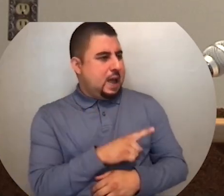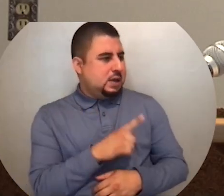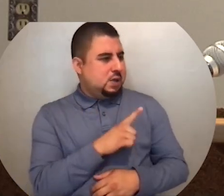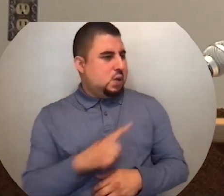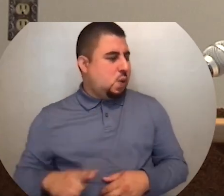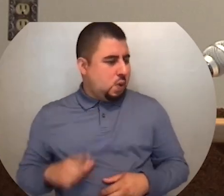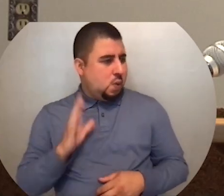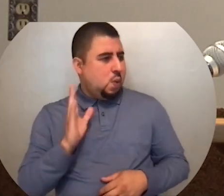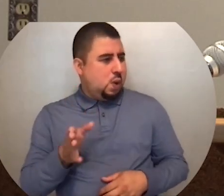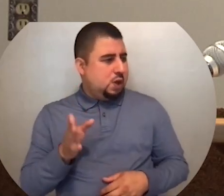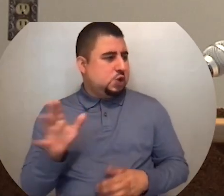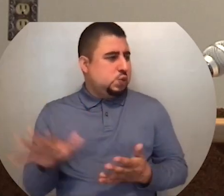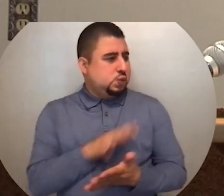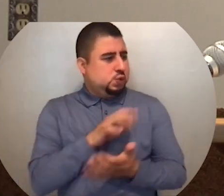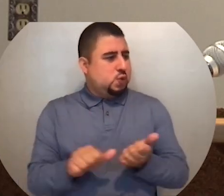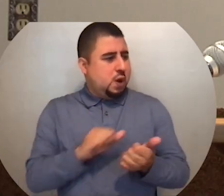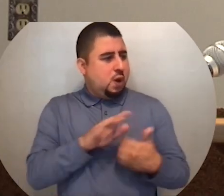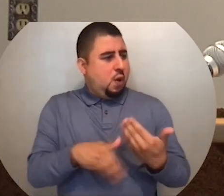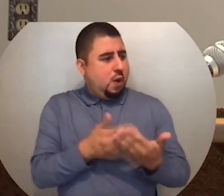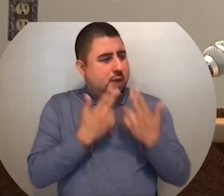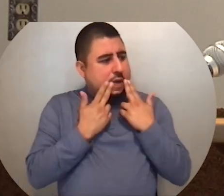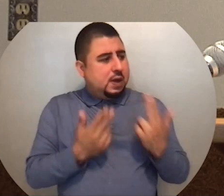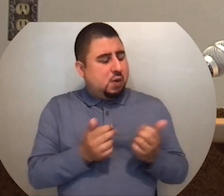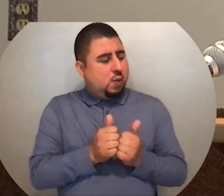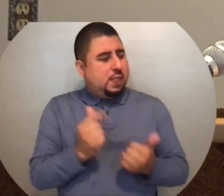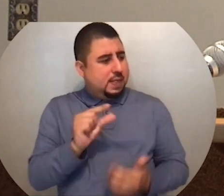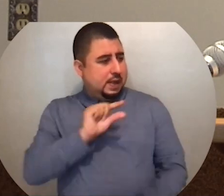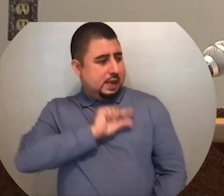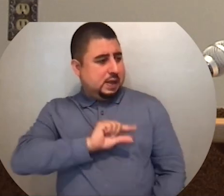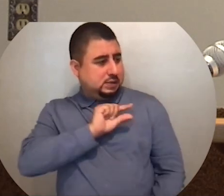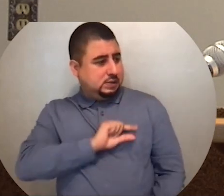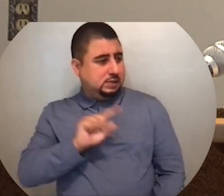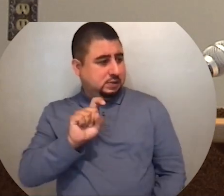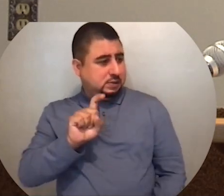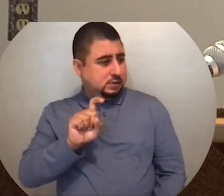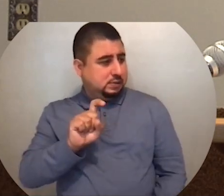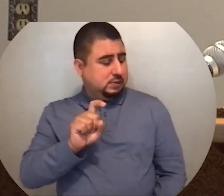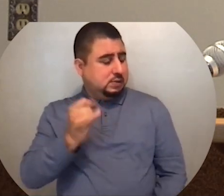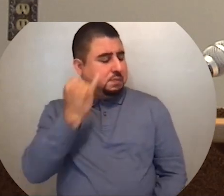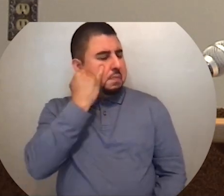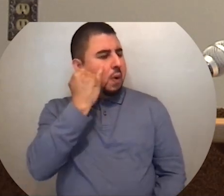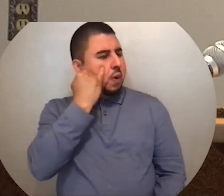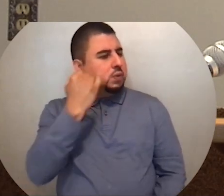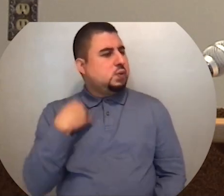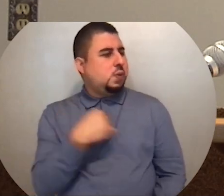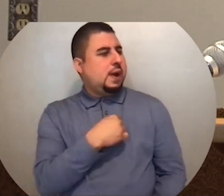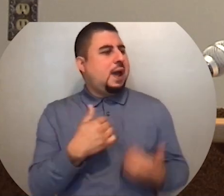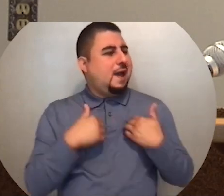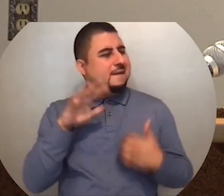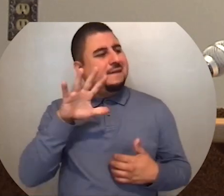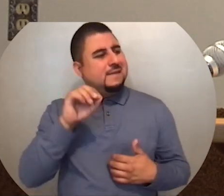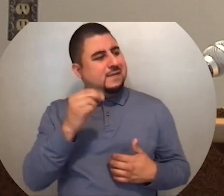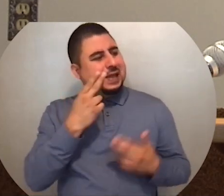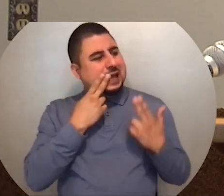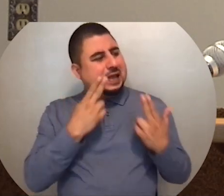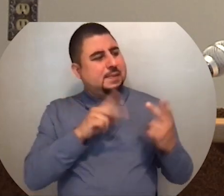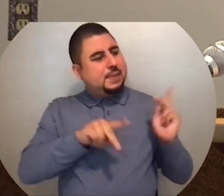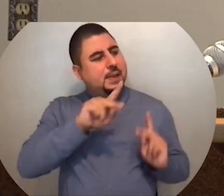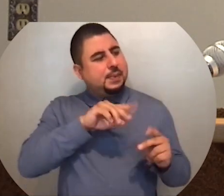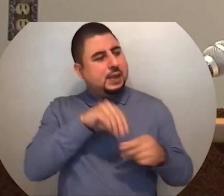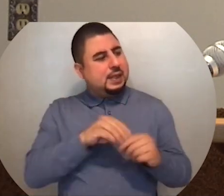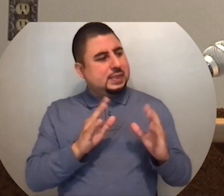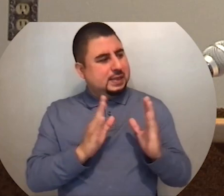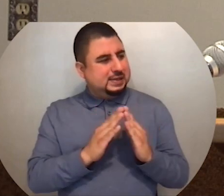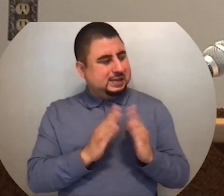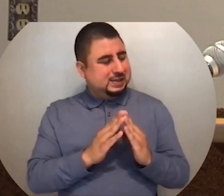Will you sweep away the innocent with the guilty? Suppose there were fifty innocent people in the city.